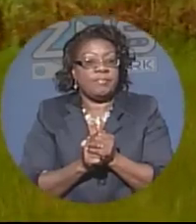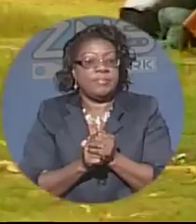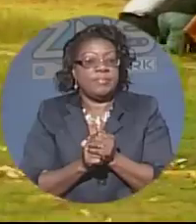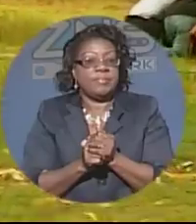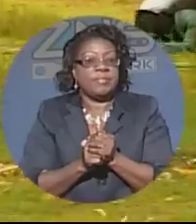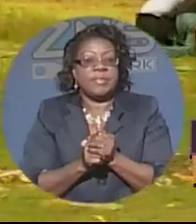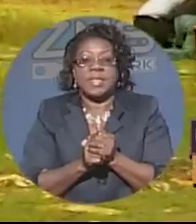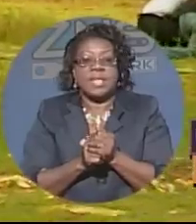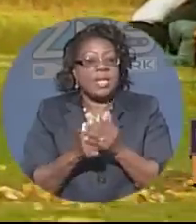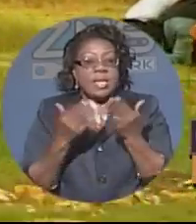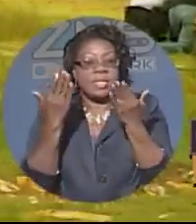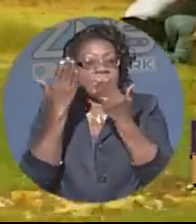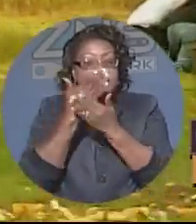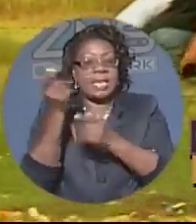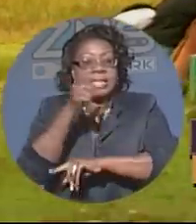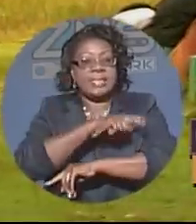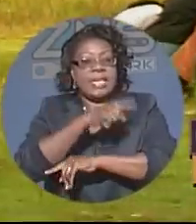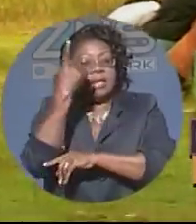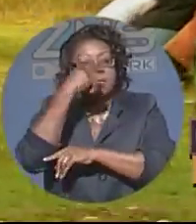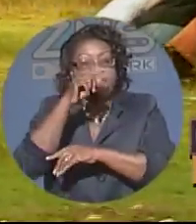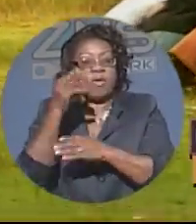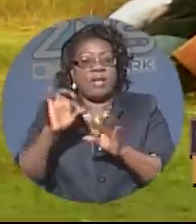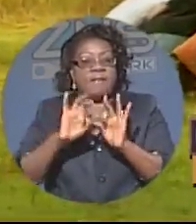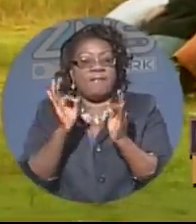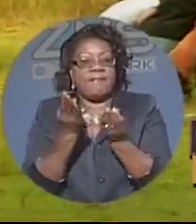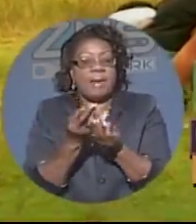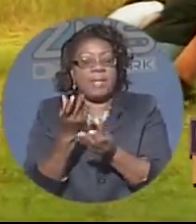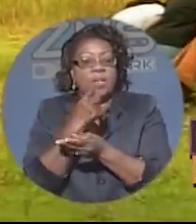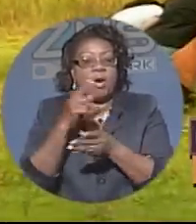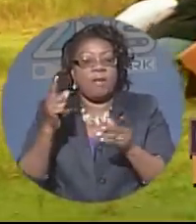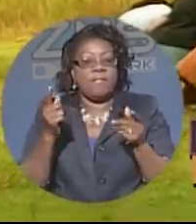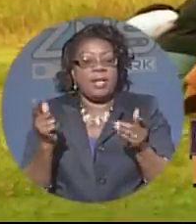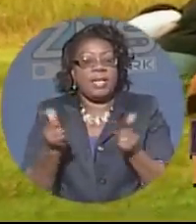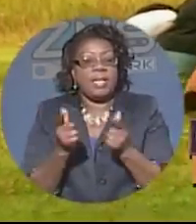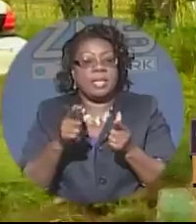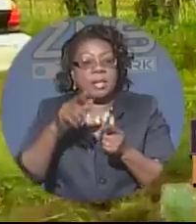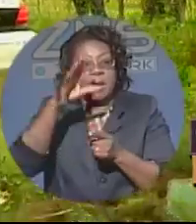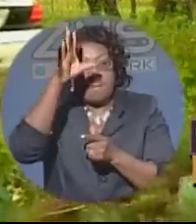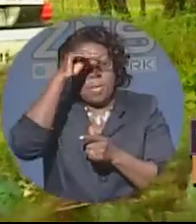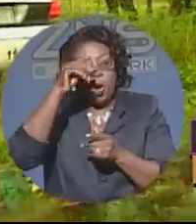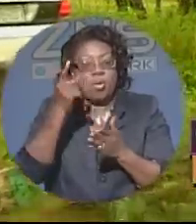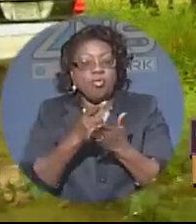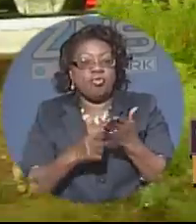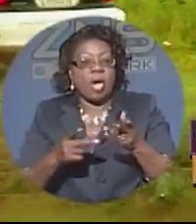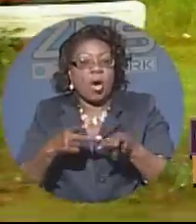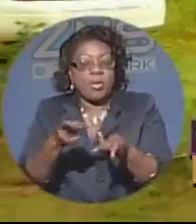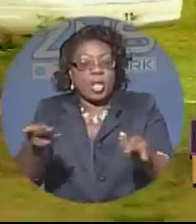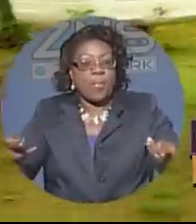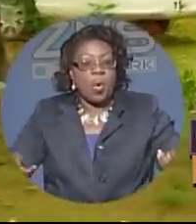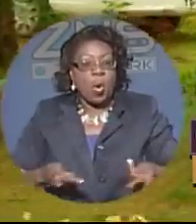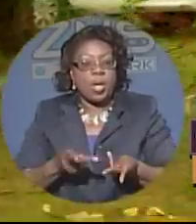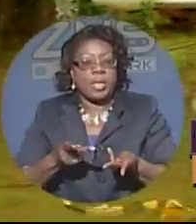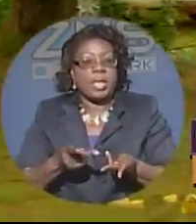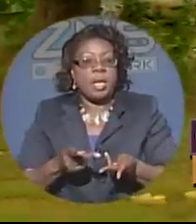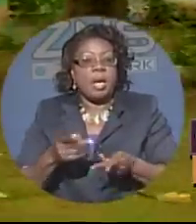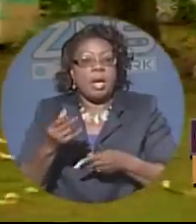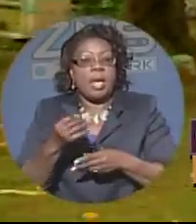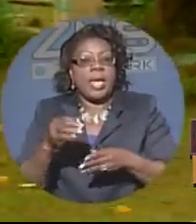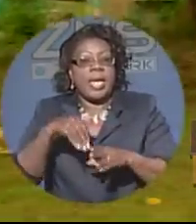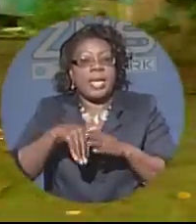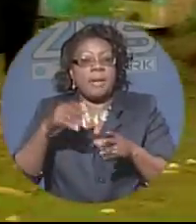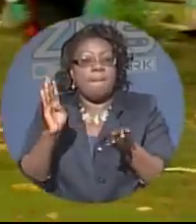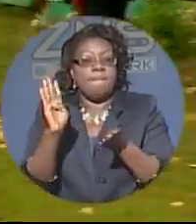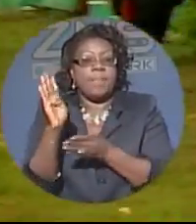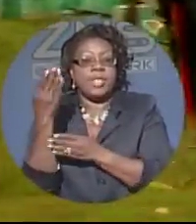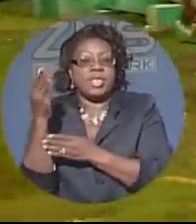A sad day for the family of a little boy who apparently drowned in a pond in bushes just behind the Blue Hills